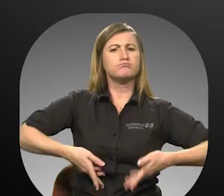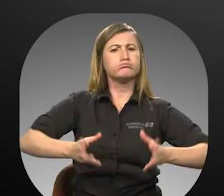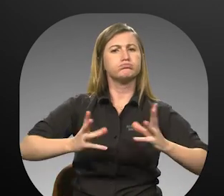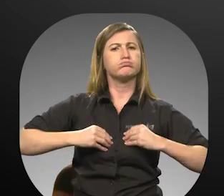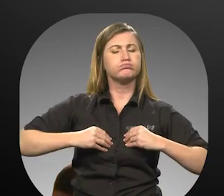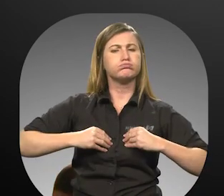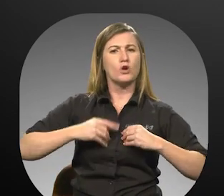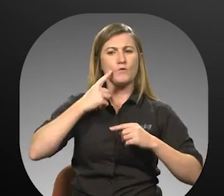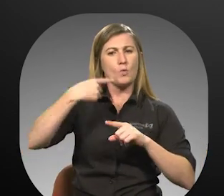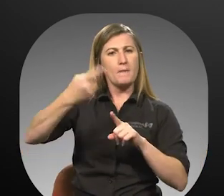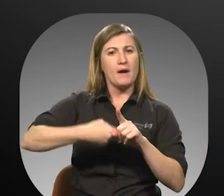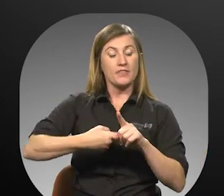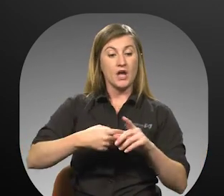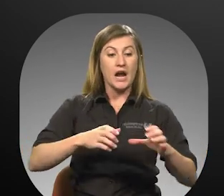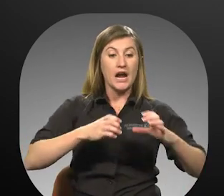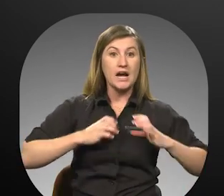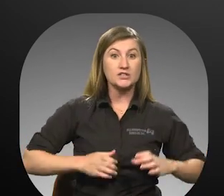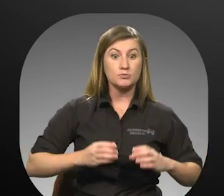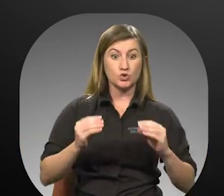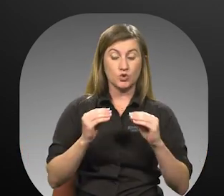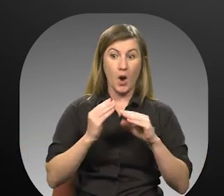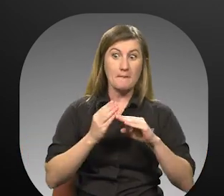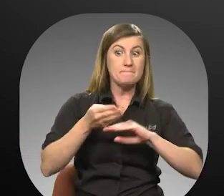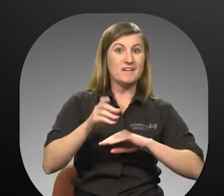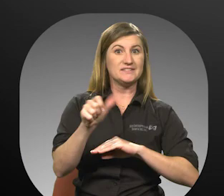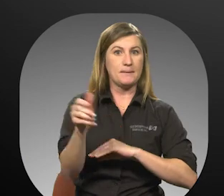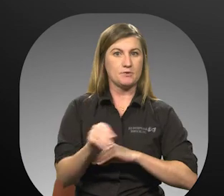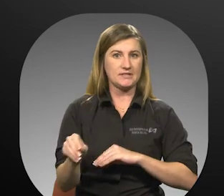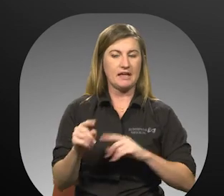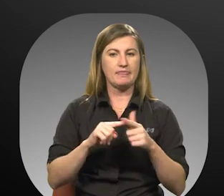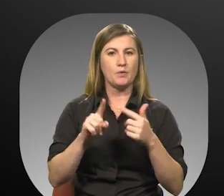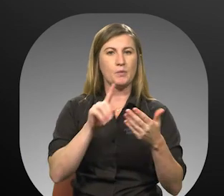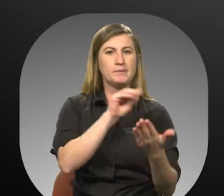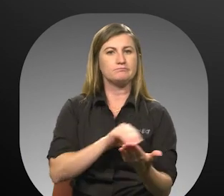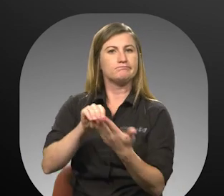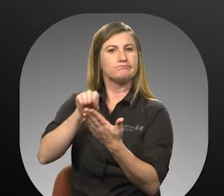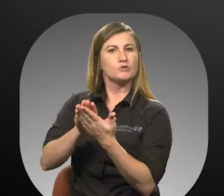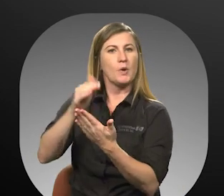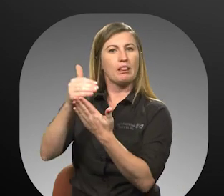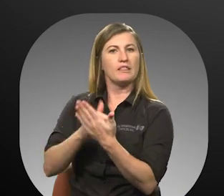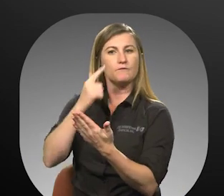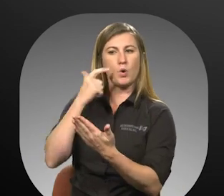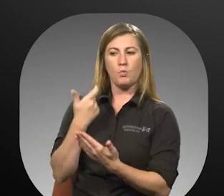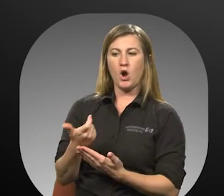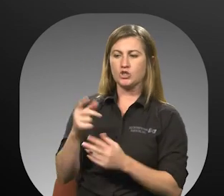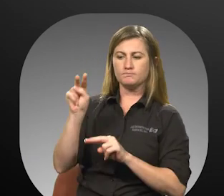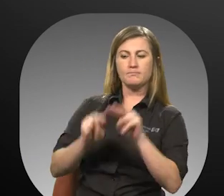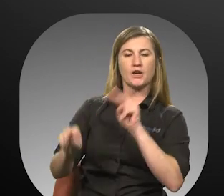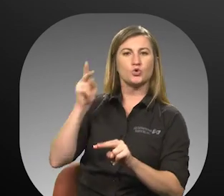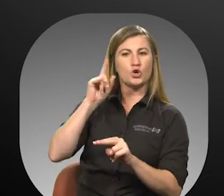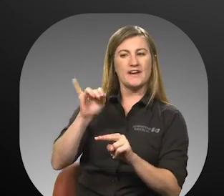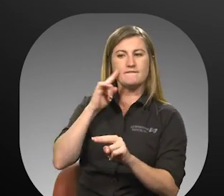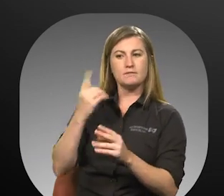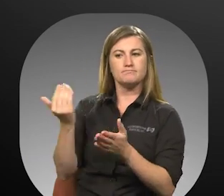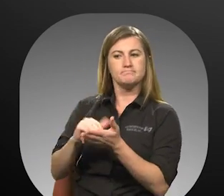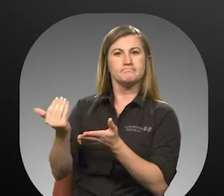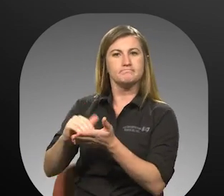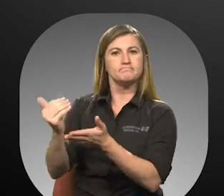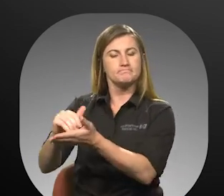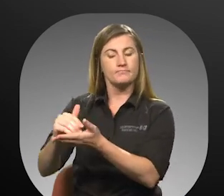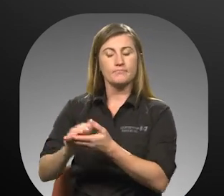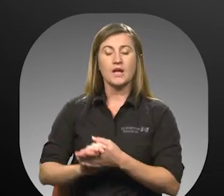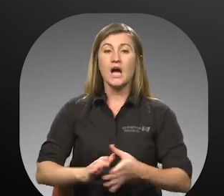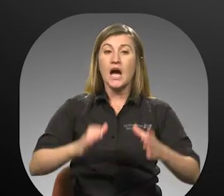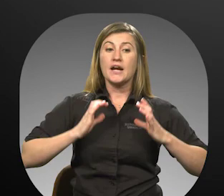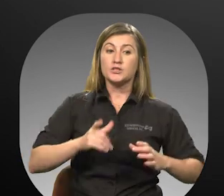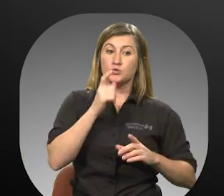within a month. Customers with no-shows above this level will be added to a watch list and be monitored for repeated offenses. Customers